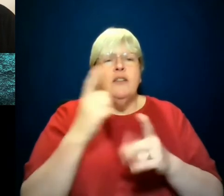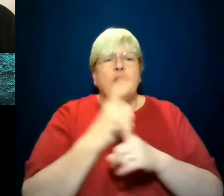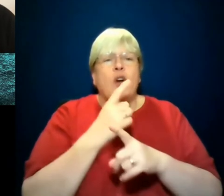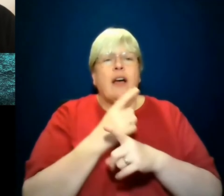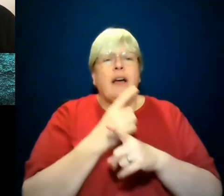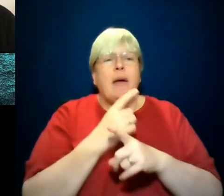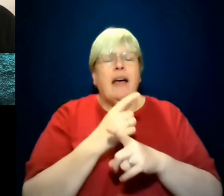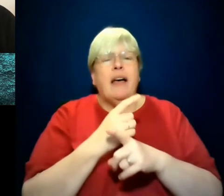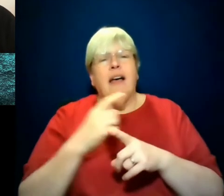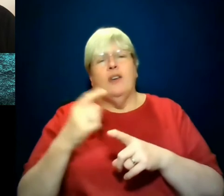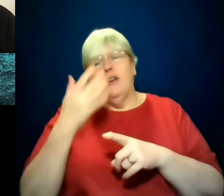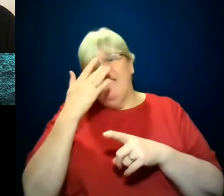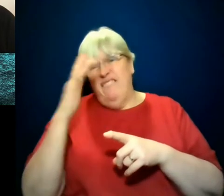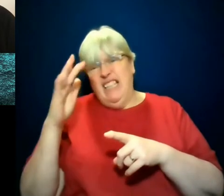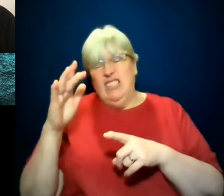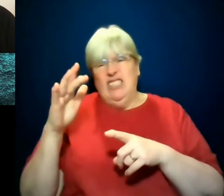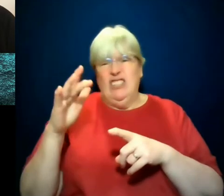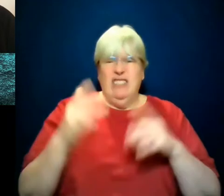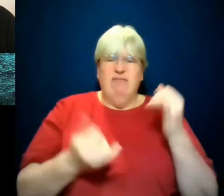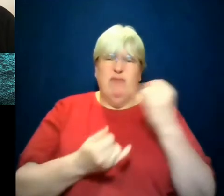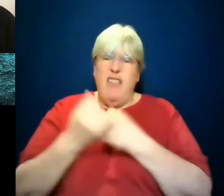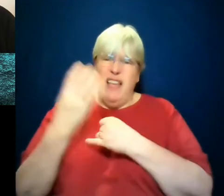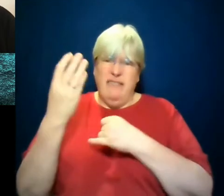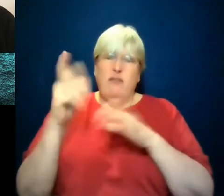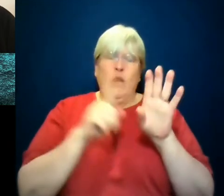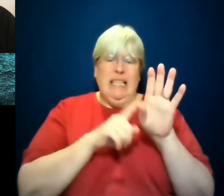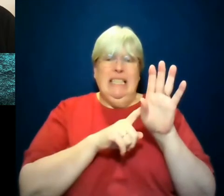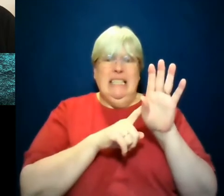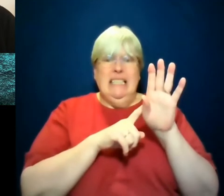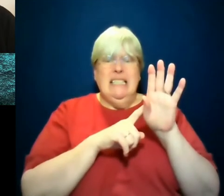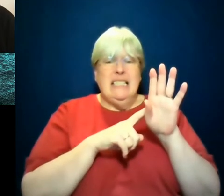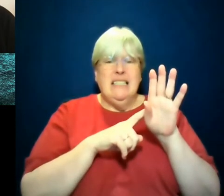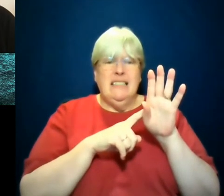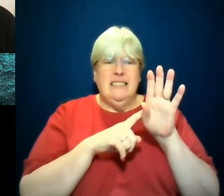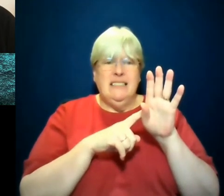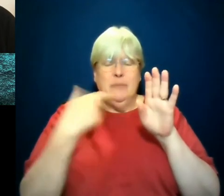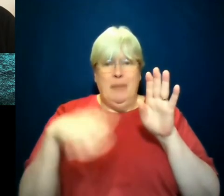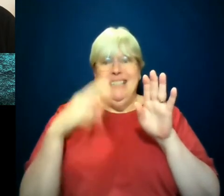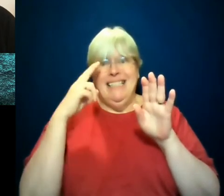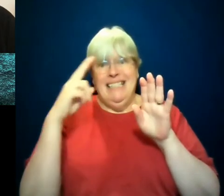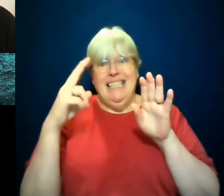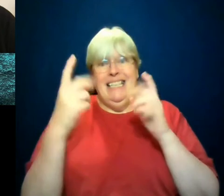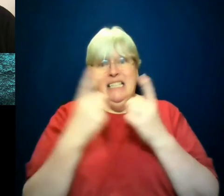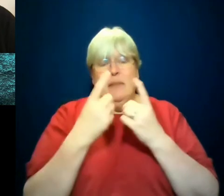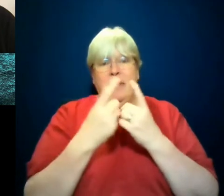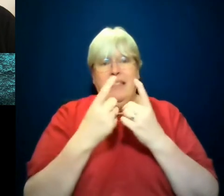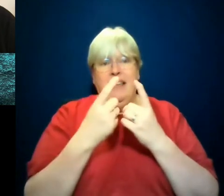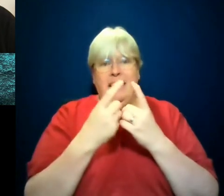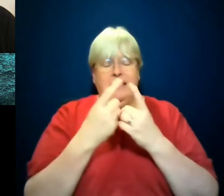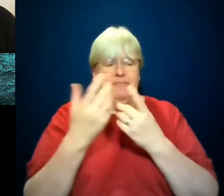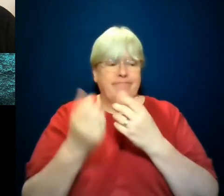fiction over the course of the last four years. Um, we've seen something that has been happening